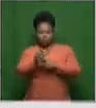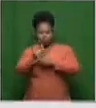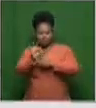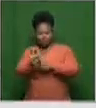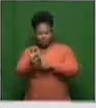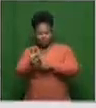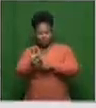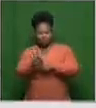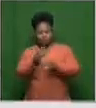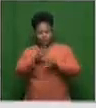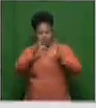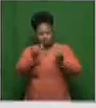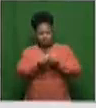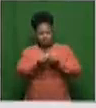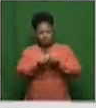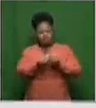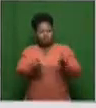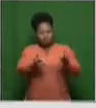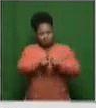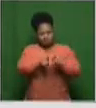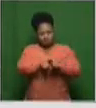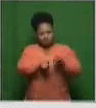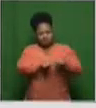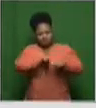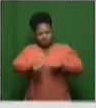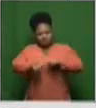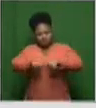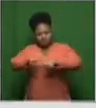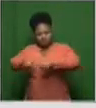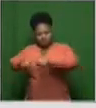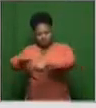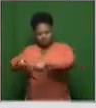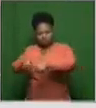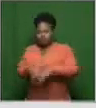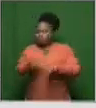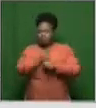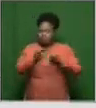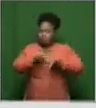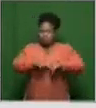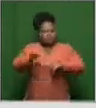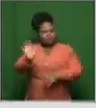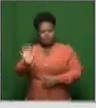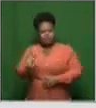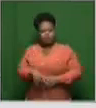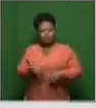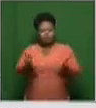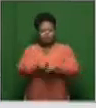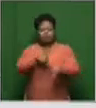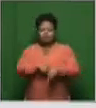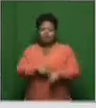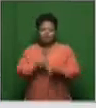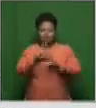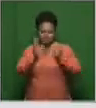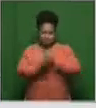two and the phase three are all overlapping each other. We've cut out the dead time in between. So we've concertinaed the time. That's the first thing.